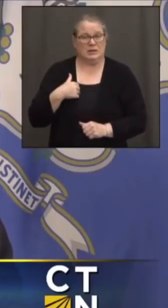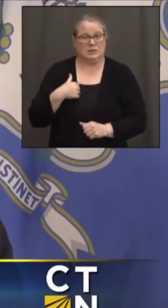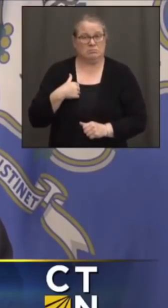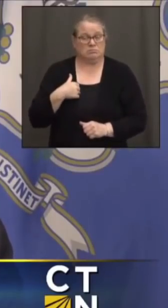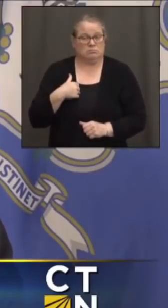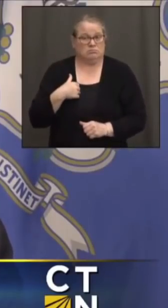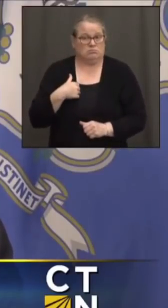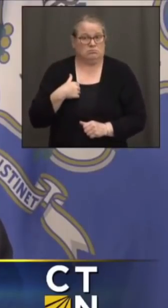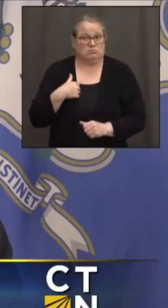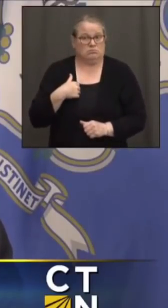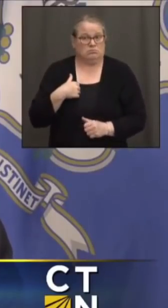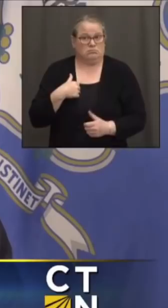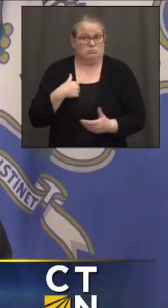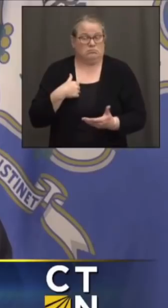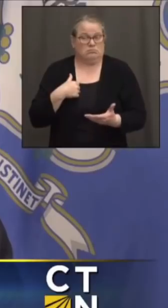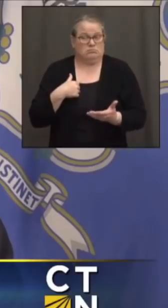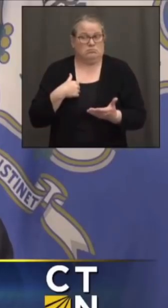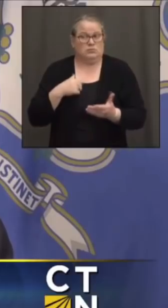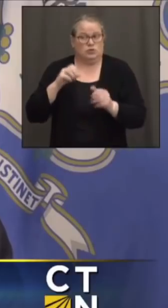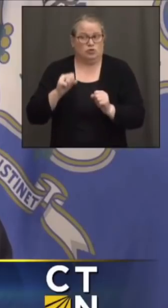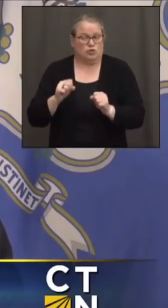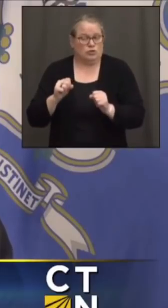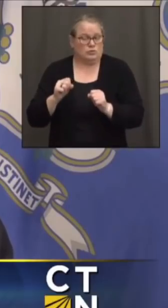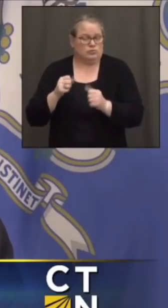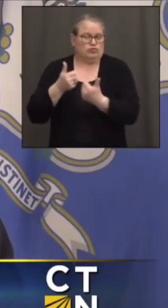presumption could be challenged.